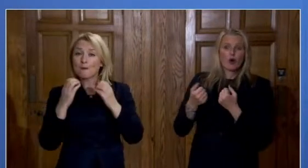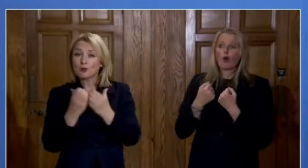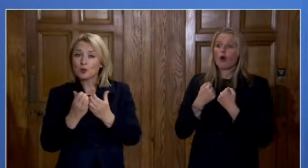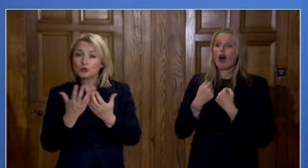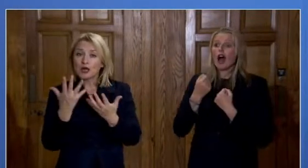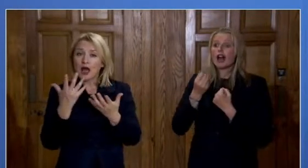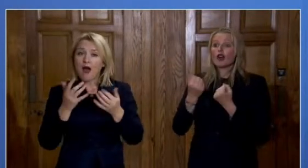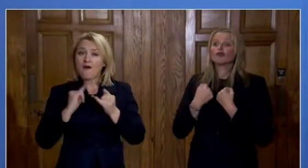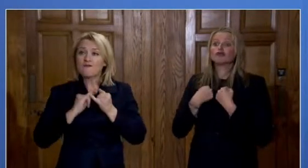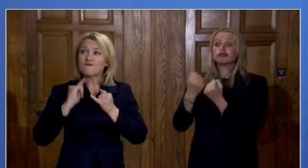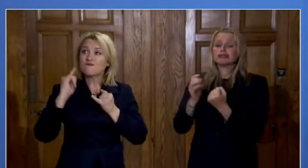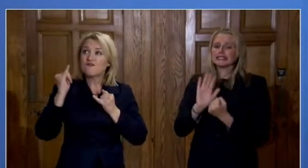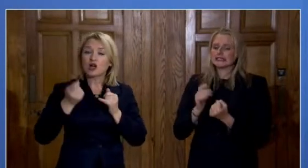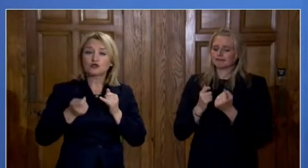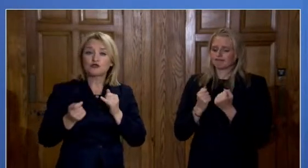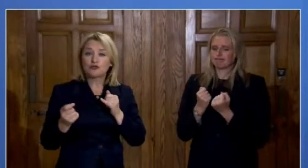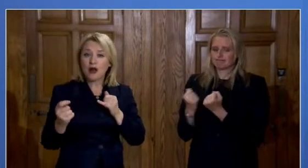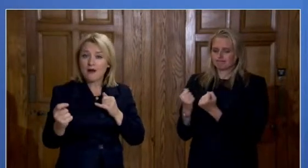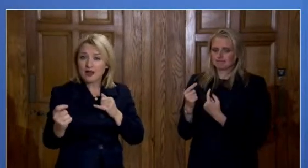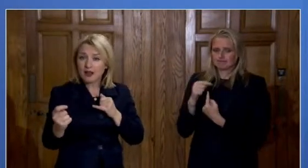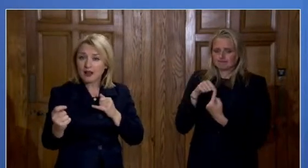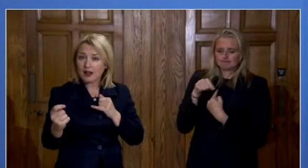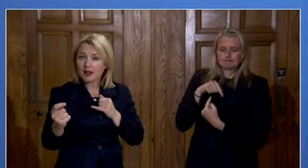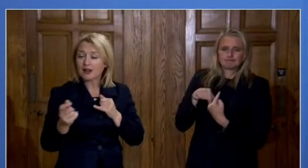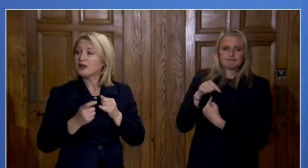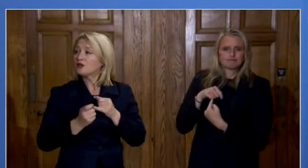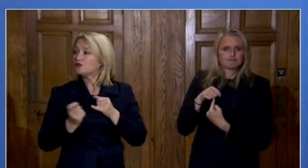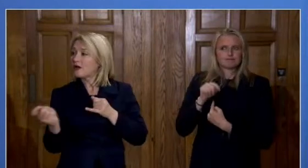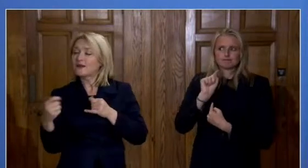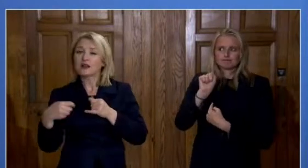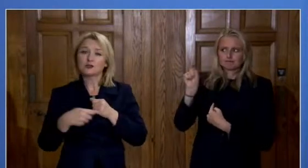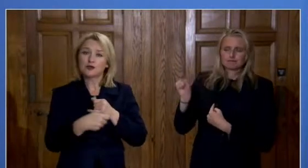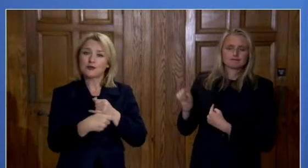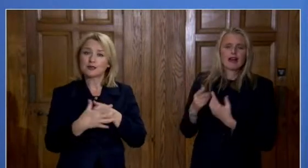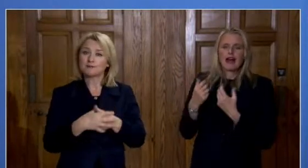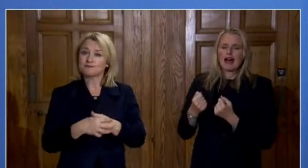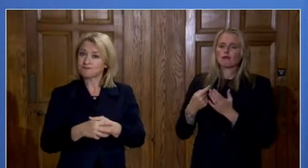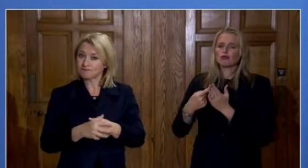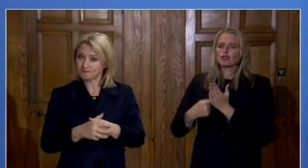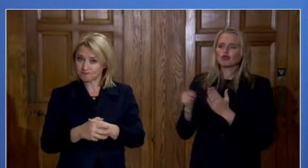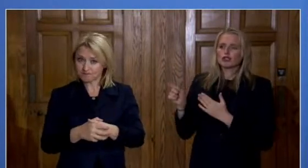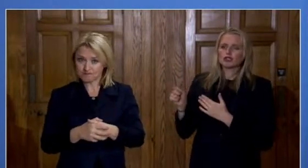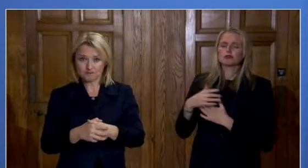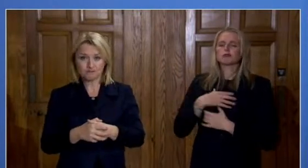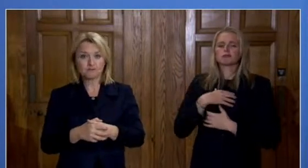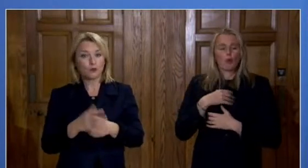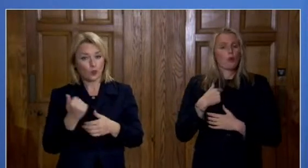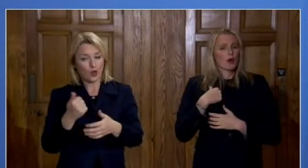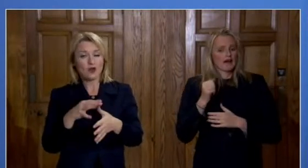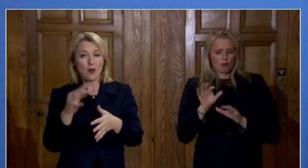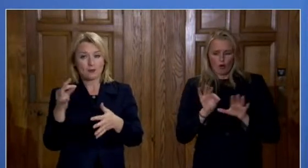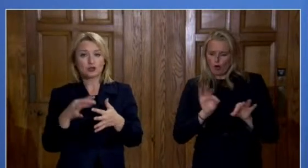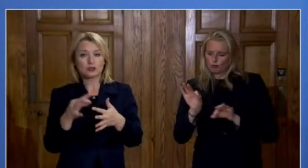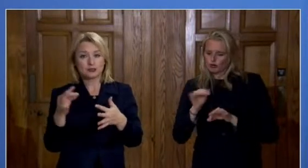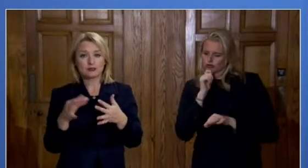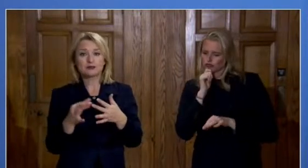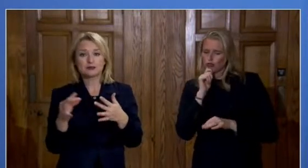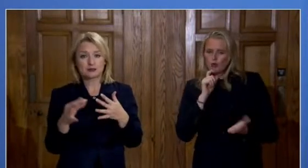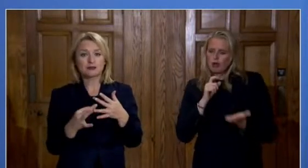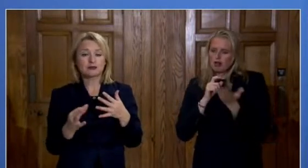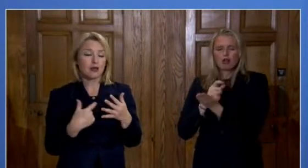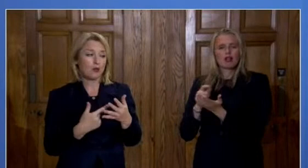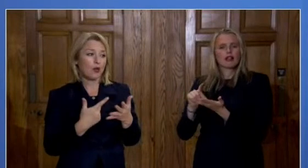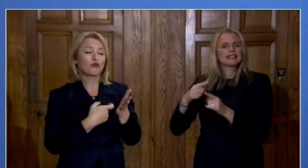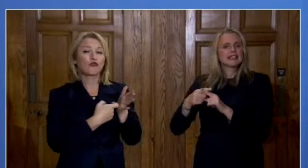um on travel in and local areas so what we have a number of of options that will be recommended to the executive